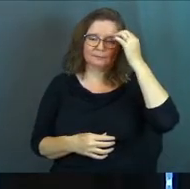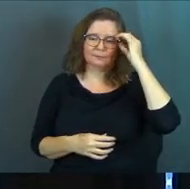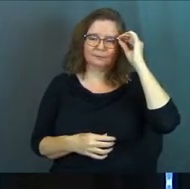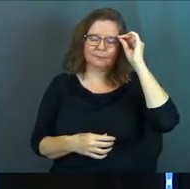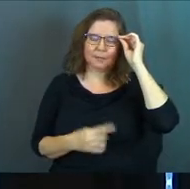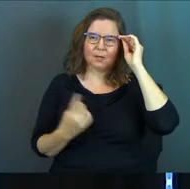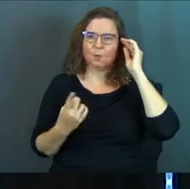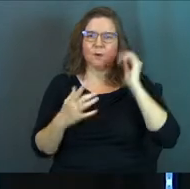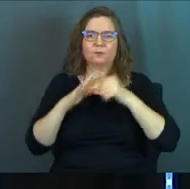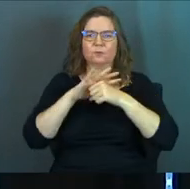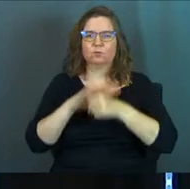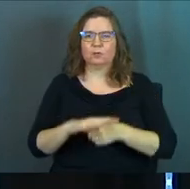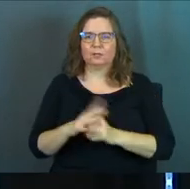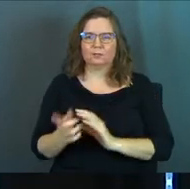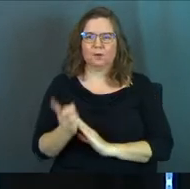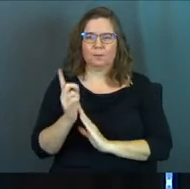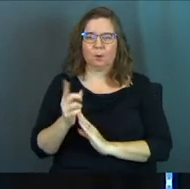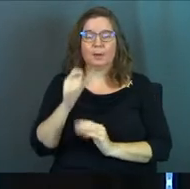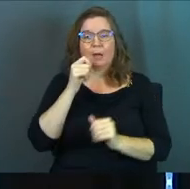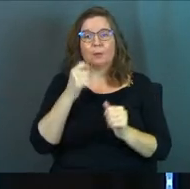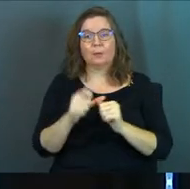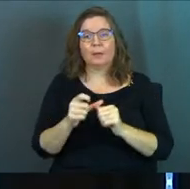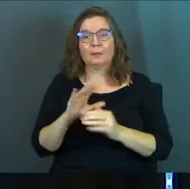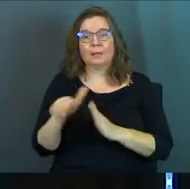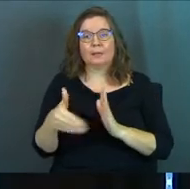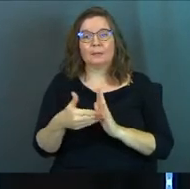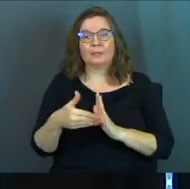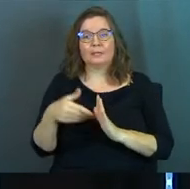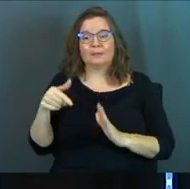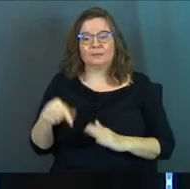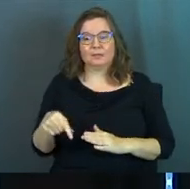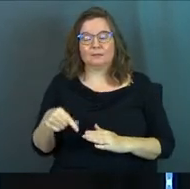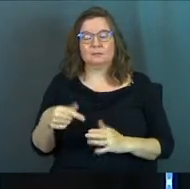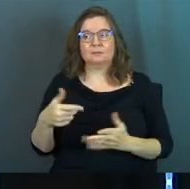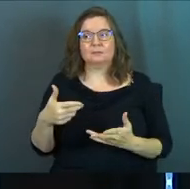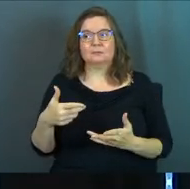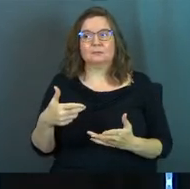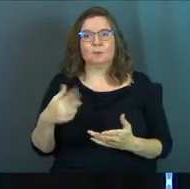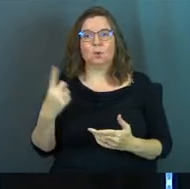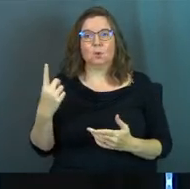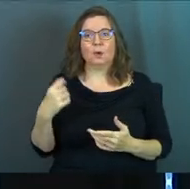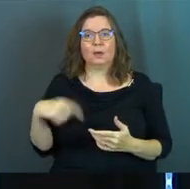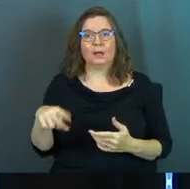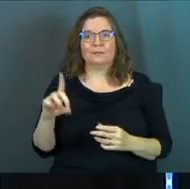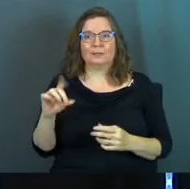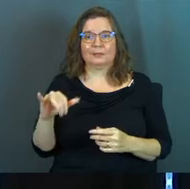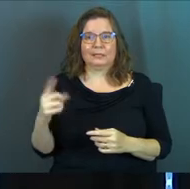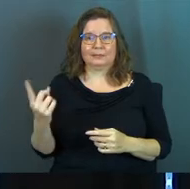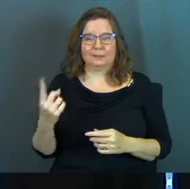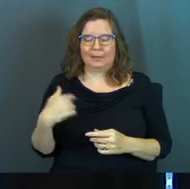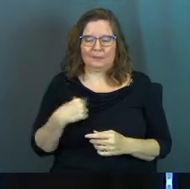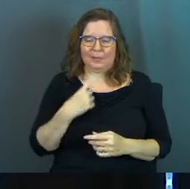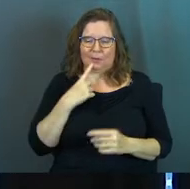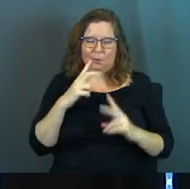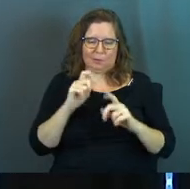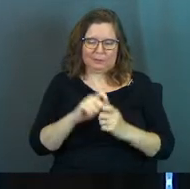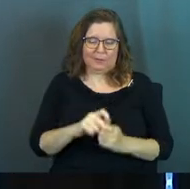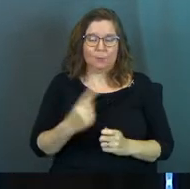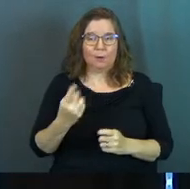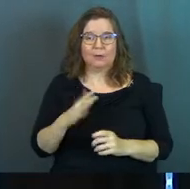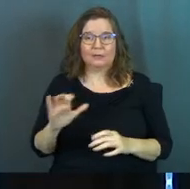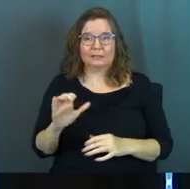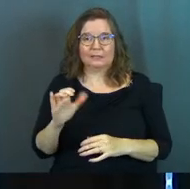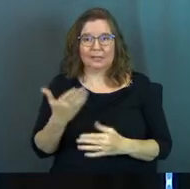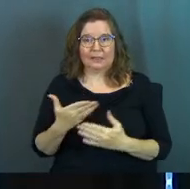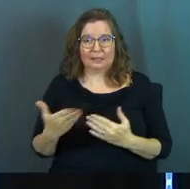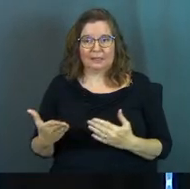And it was just one of those stressful moments and I remember in the midst of it, one of them did a thing and I'm not going to go into detail but one